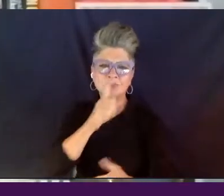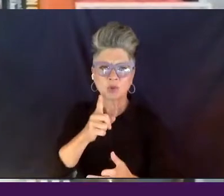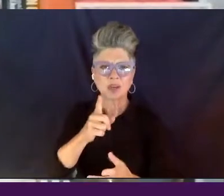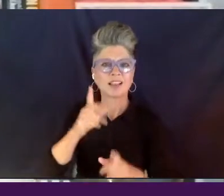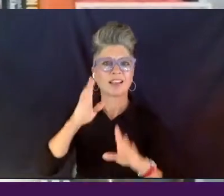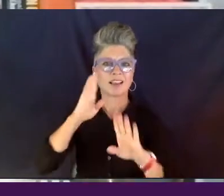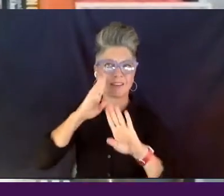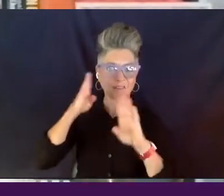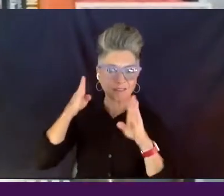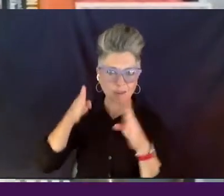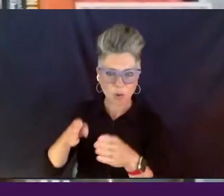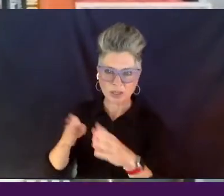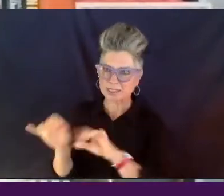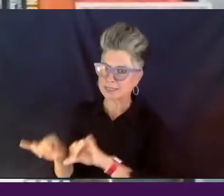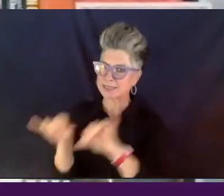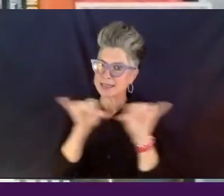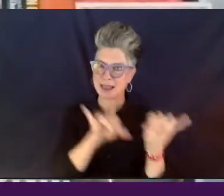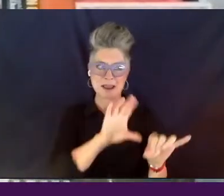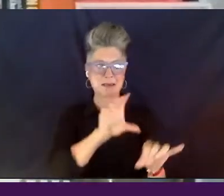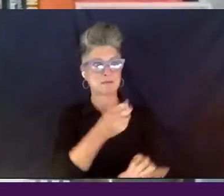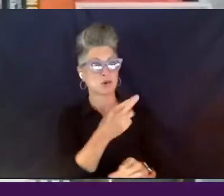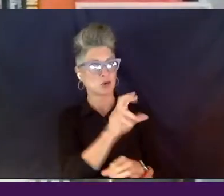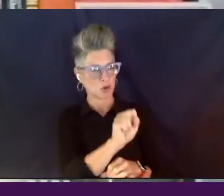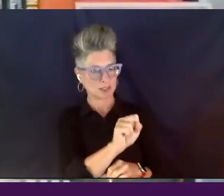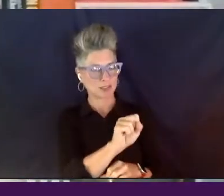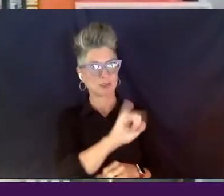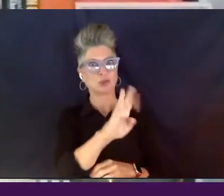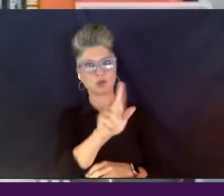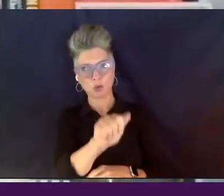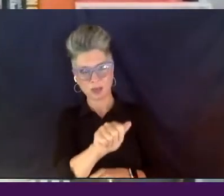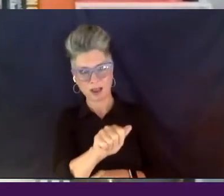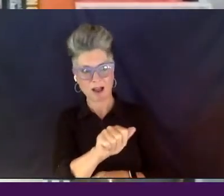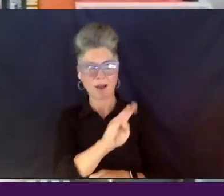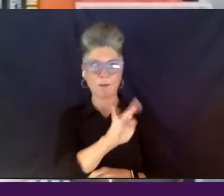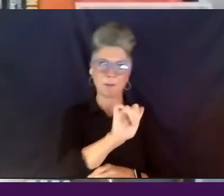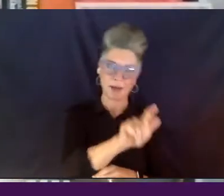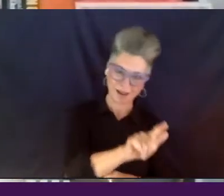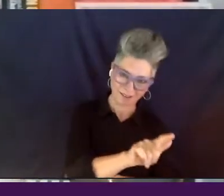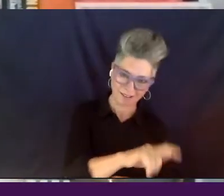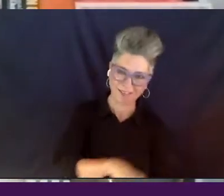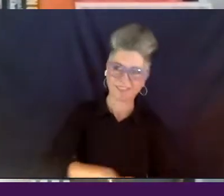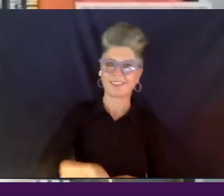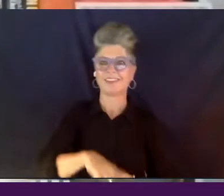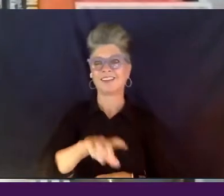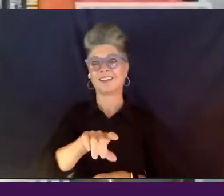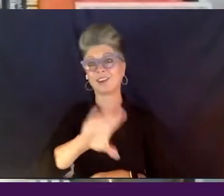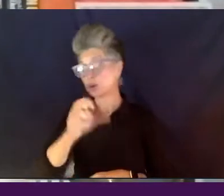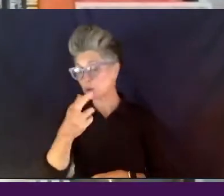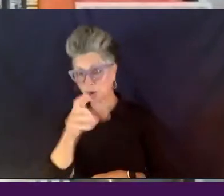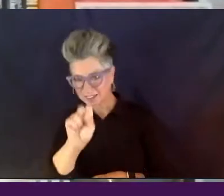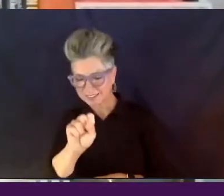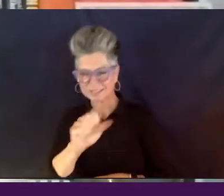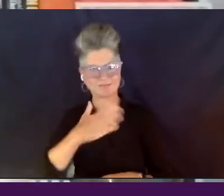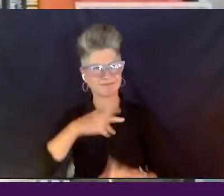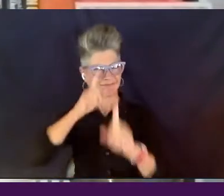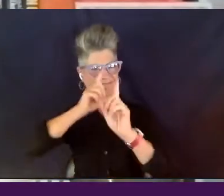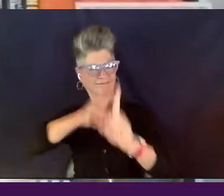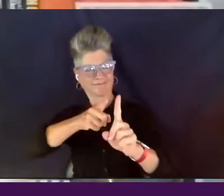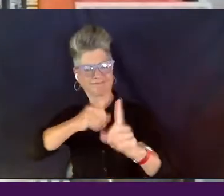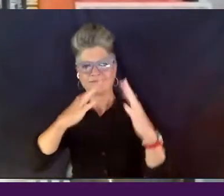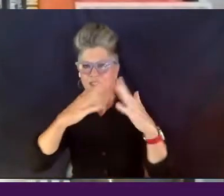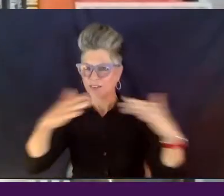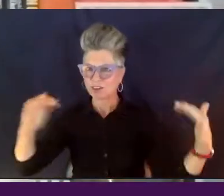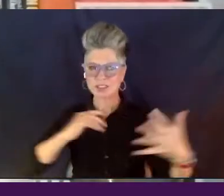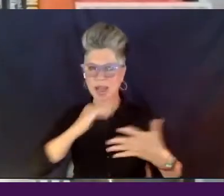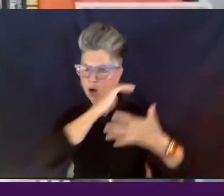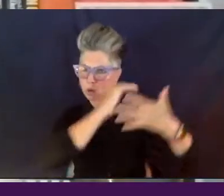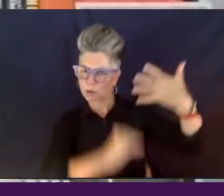like Chris and Julia, like Michael, like others, like Chris, on diversifying our roster of